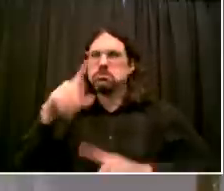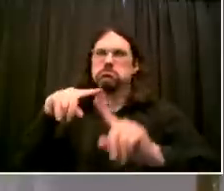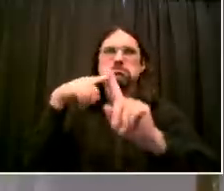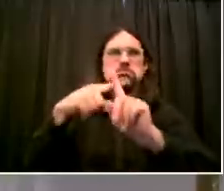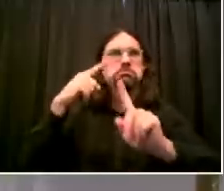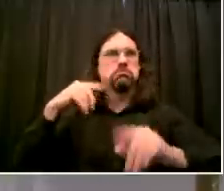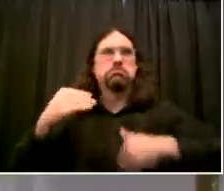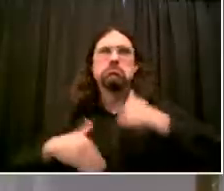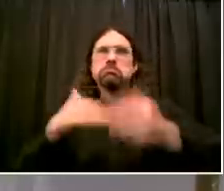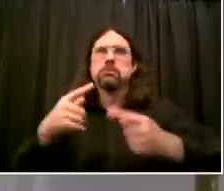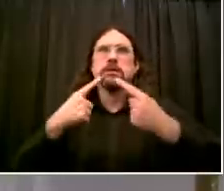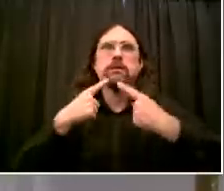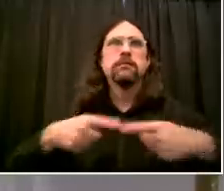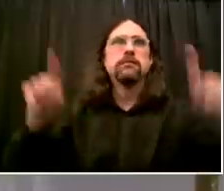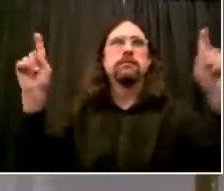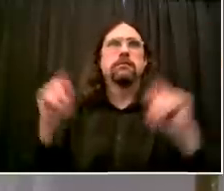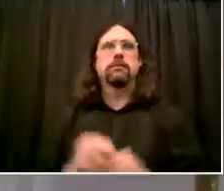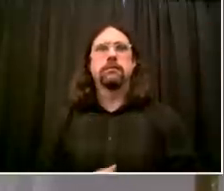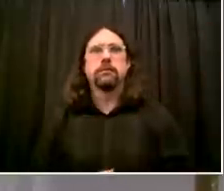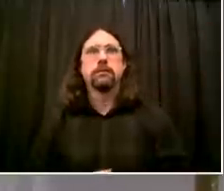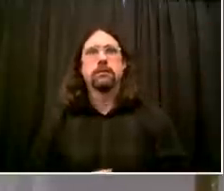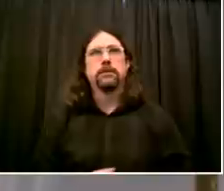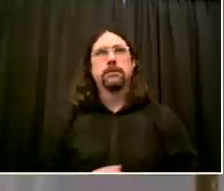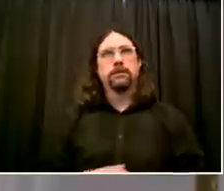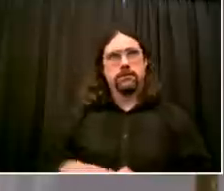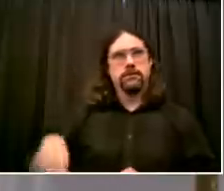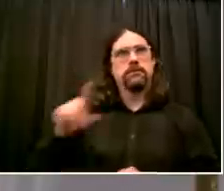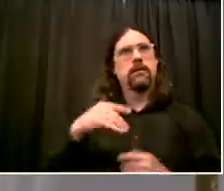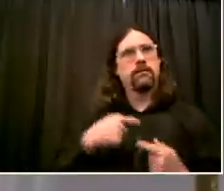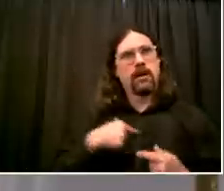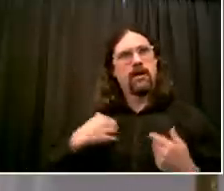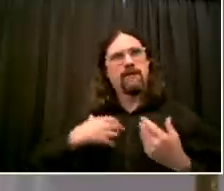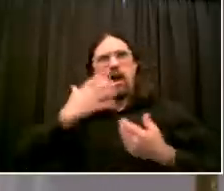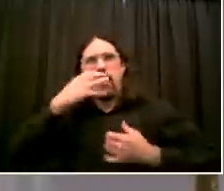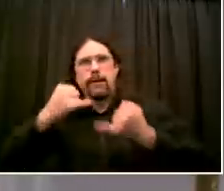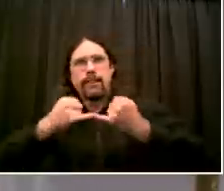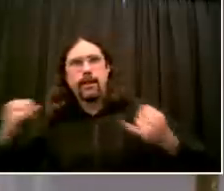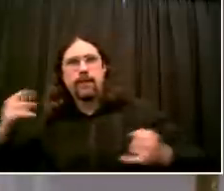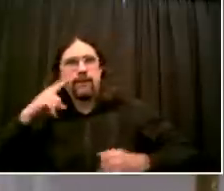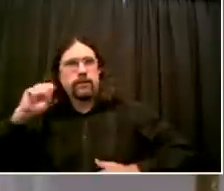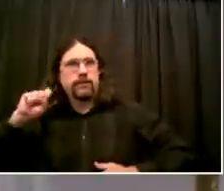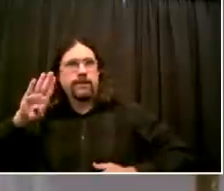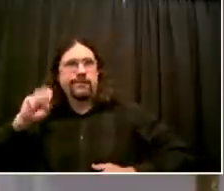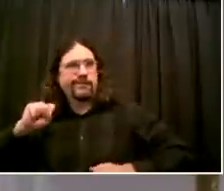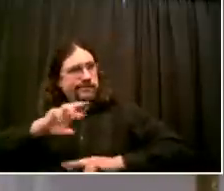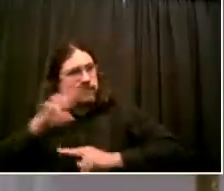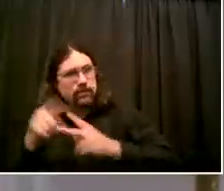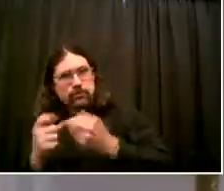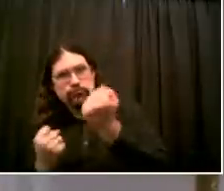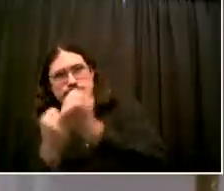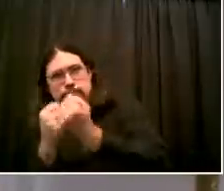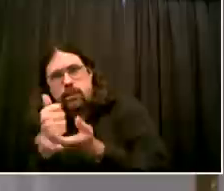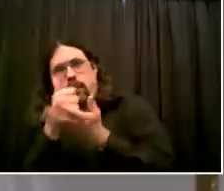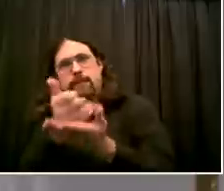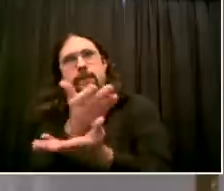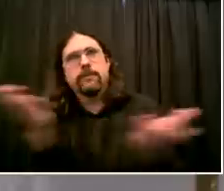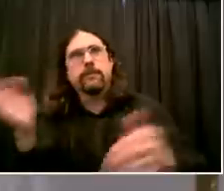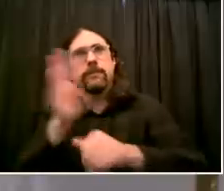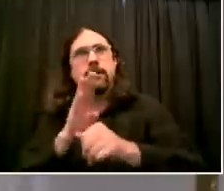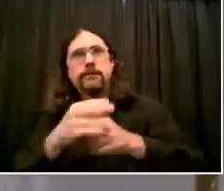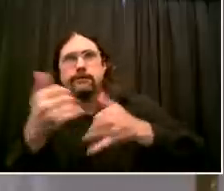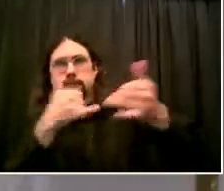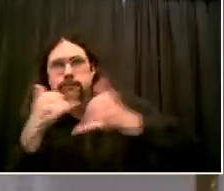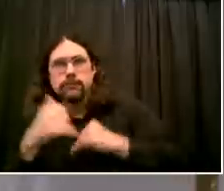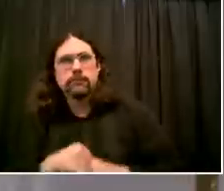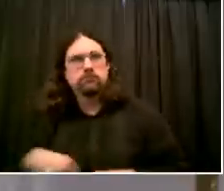restauranteurs are going to be very thankful now that they know what the details are, when they're going to be permitted to reopen, and we're going to start working